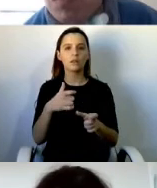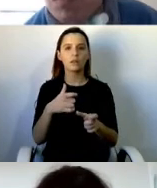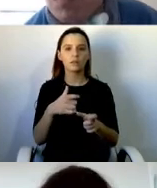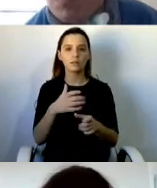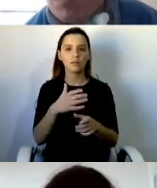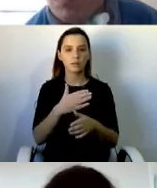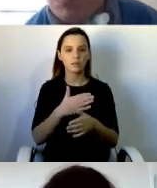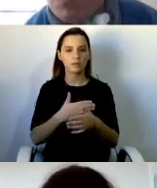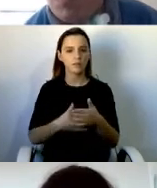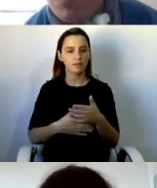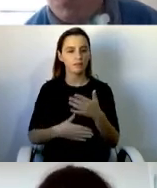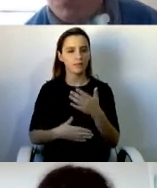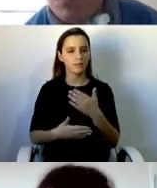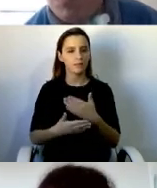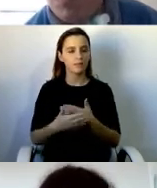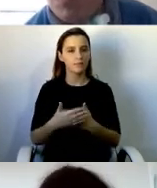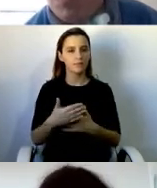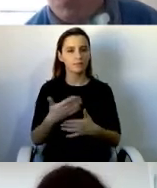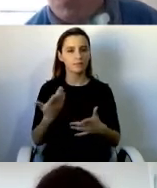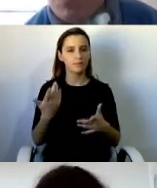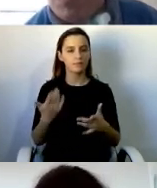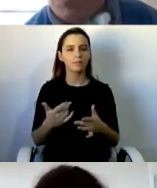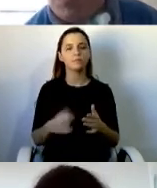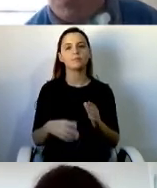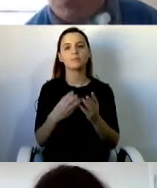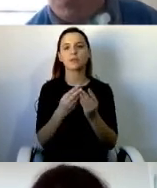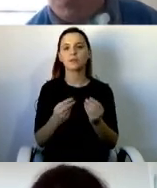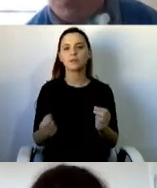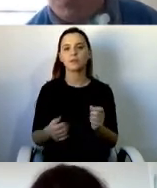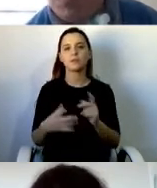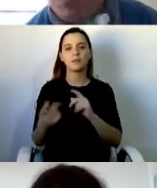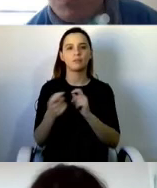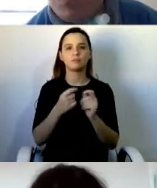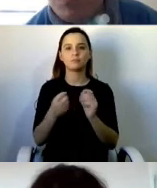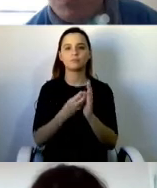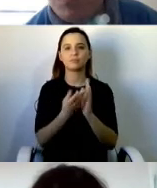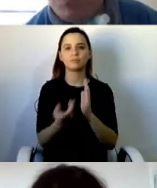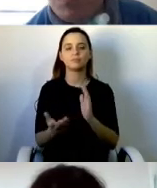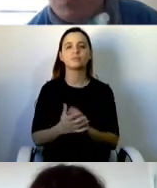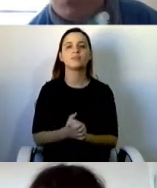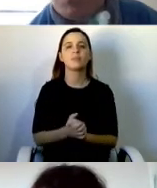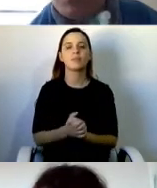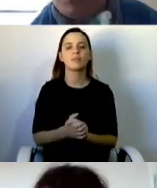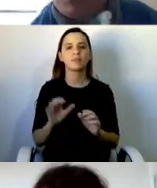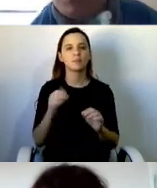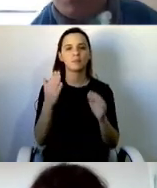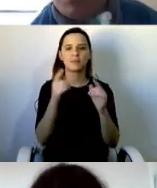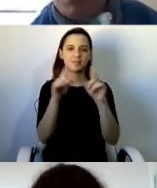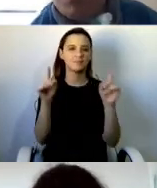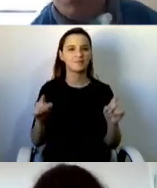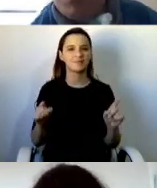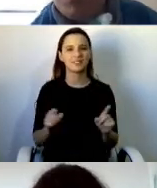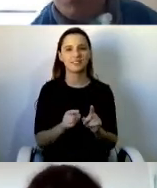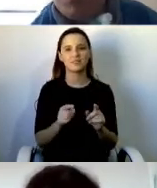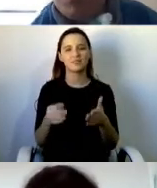discussions, etc. The first slide, we've got one in English, and we have one in Portuguese.